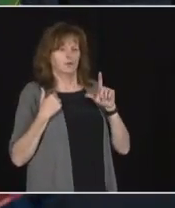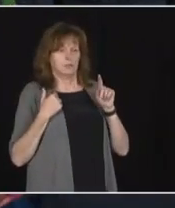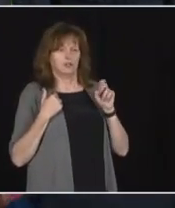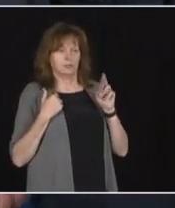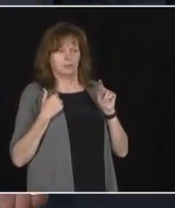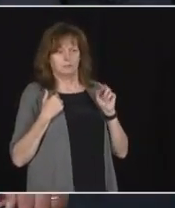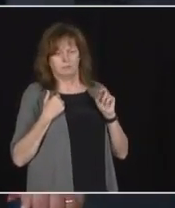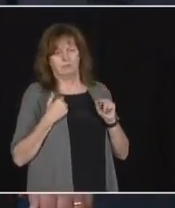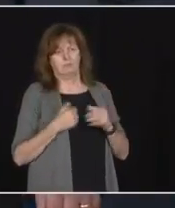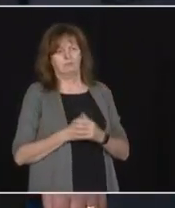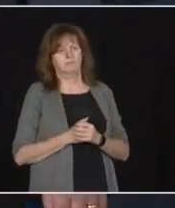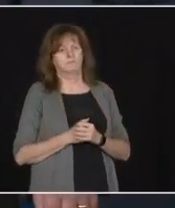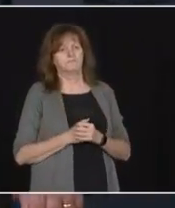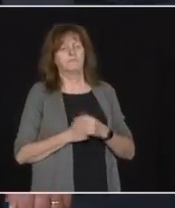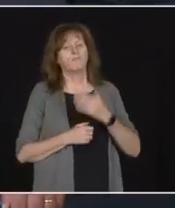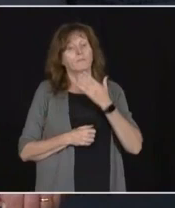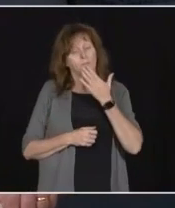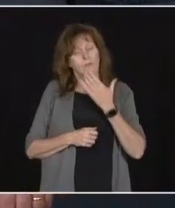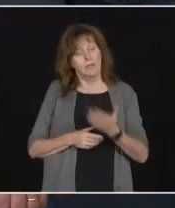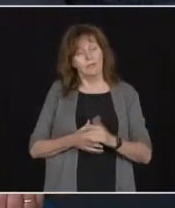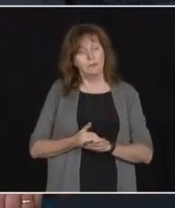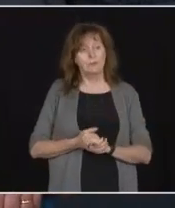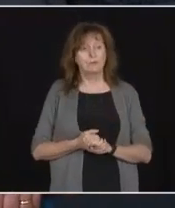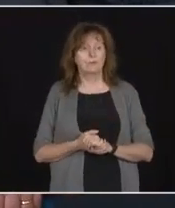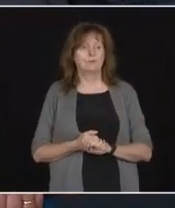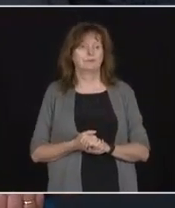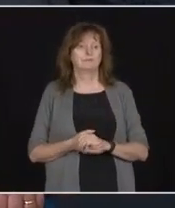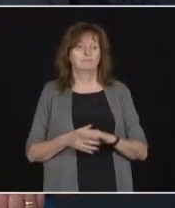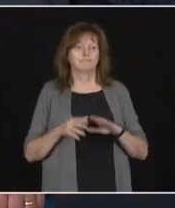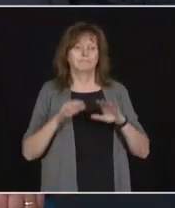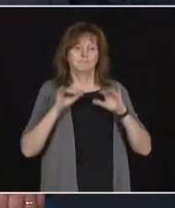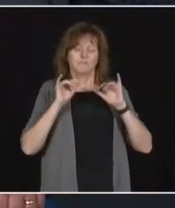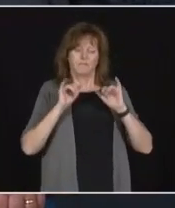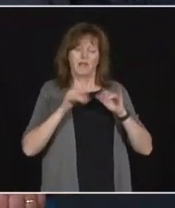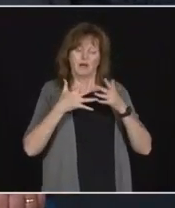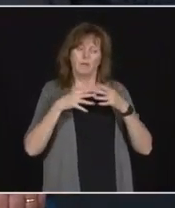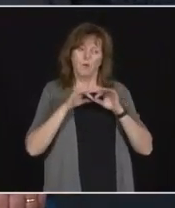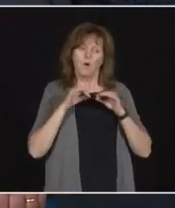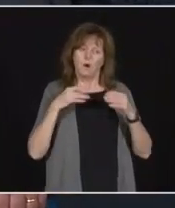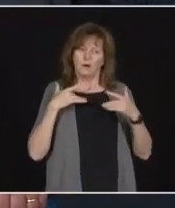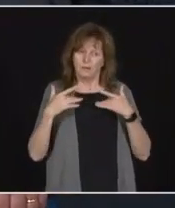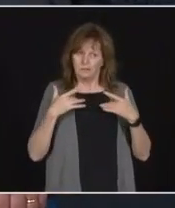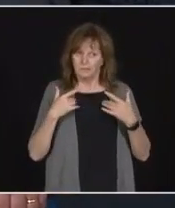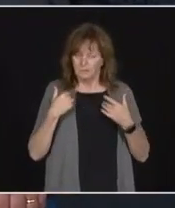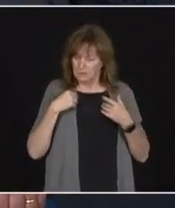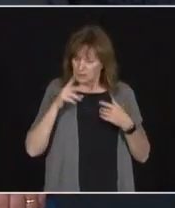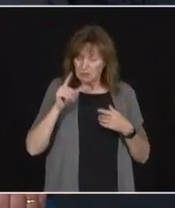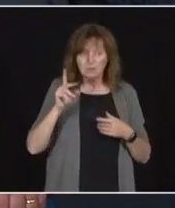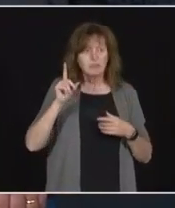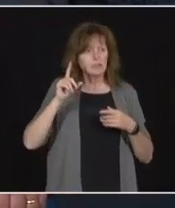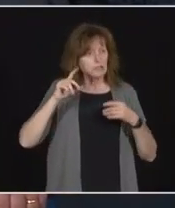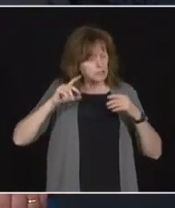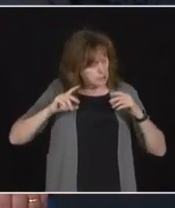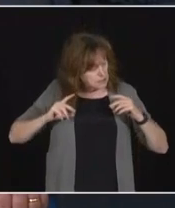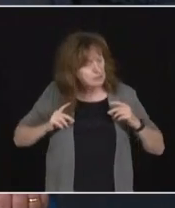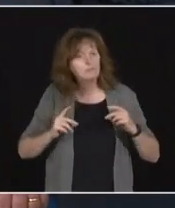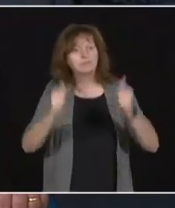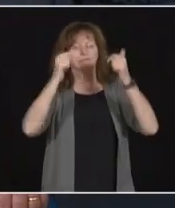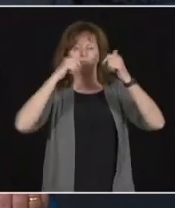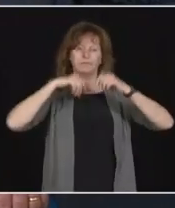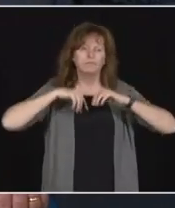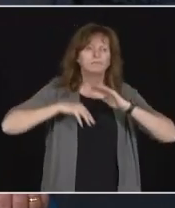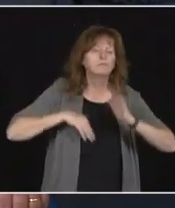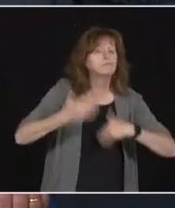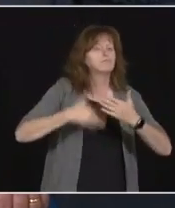Thank you. A very important concern. We acted swiftly, all this process, making sure that we had